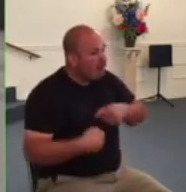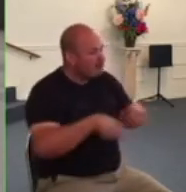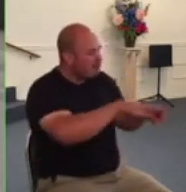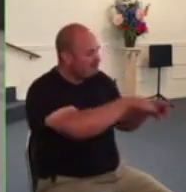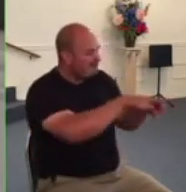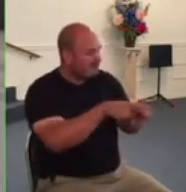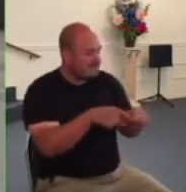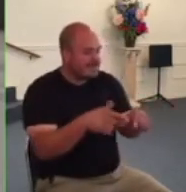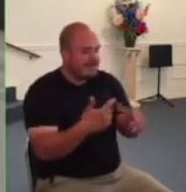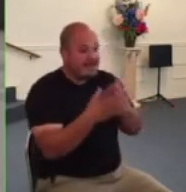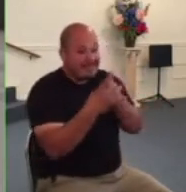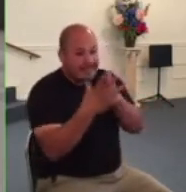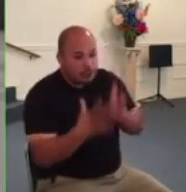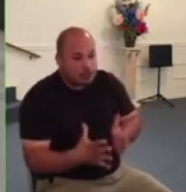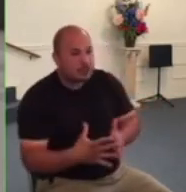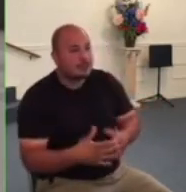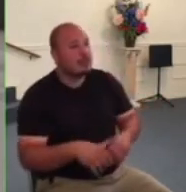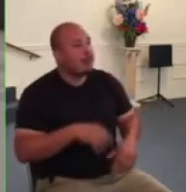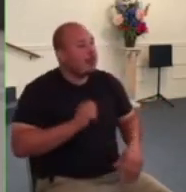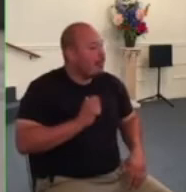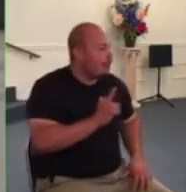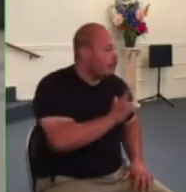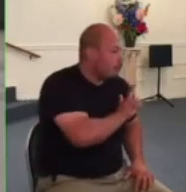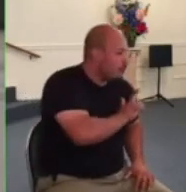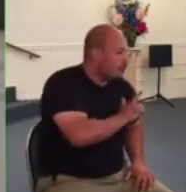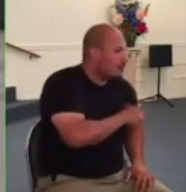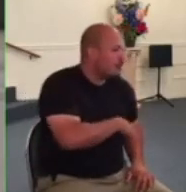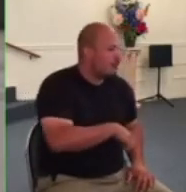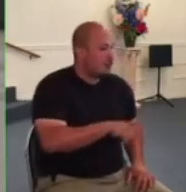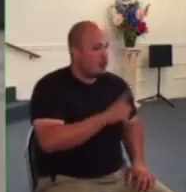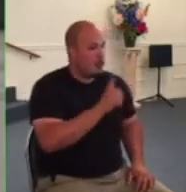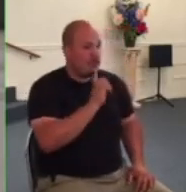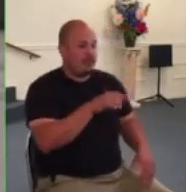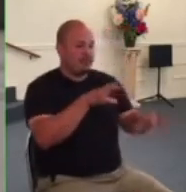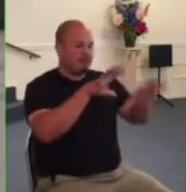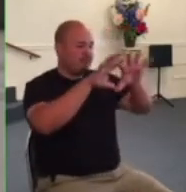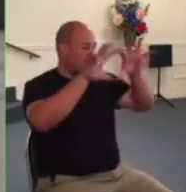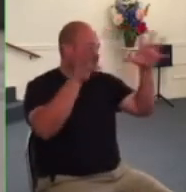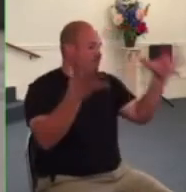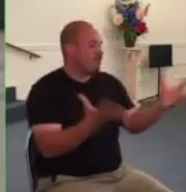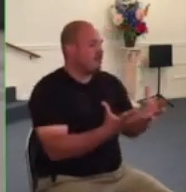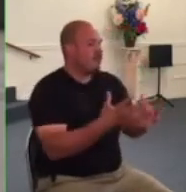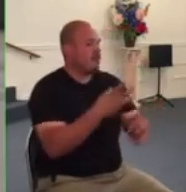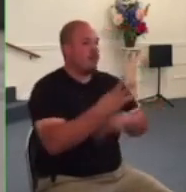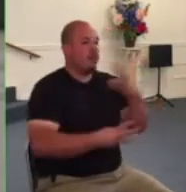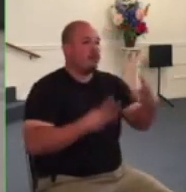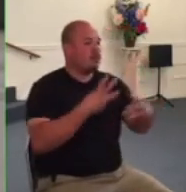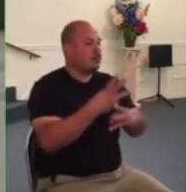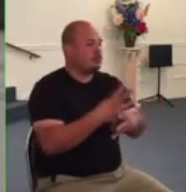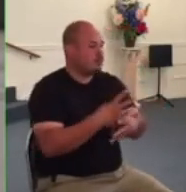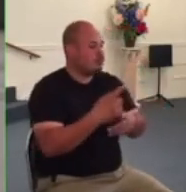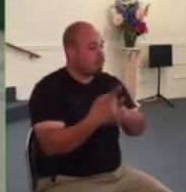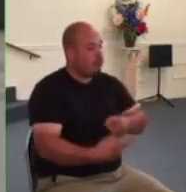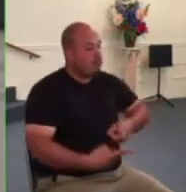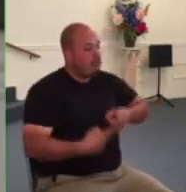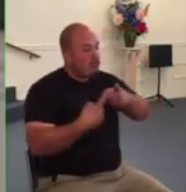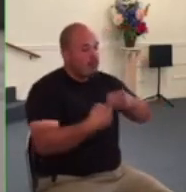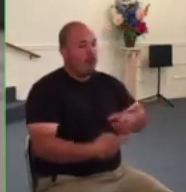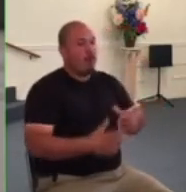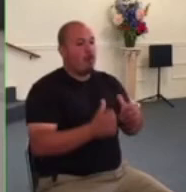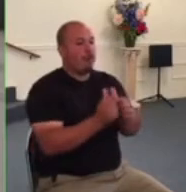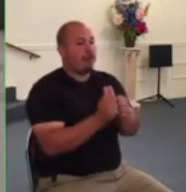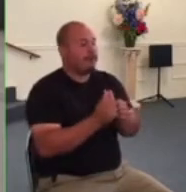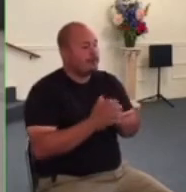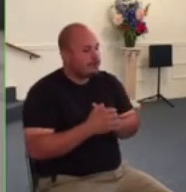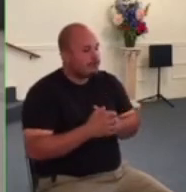all your churches really probably around the world or at least in most places and you know lord how hard it's been on church members trying to